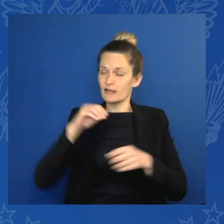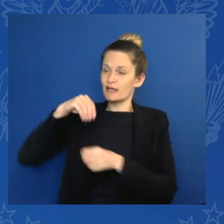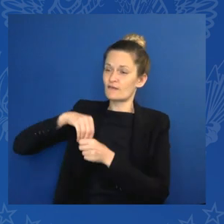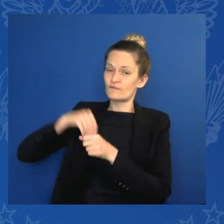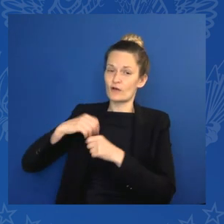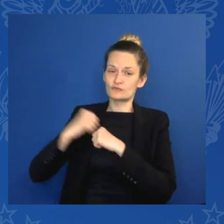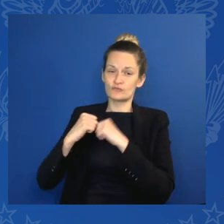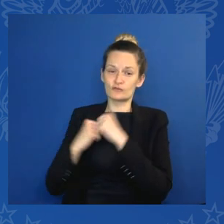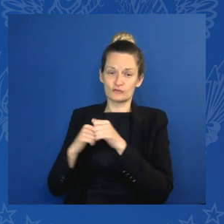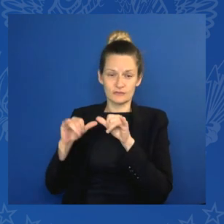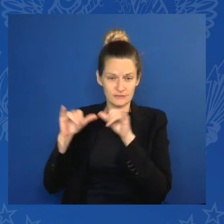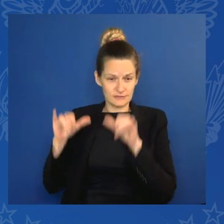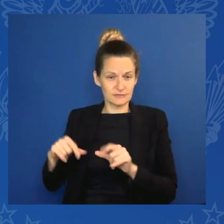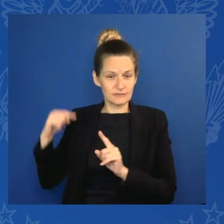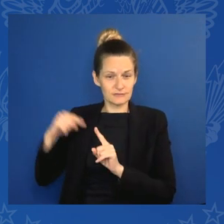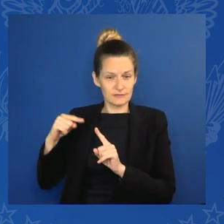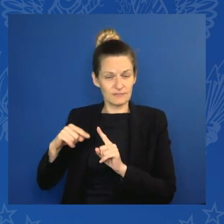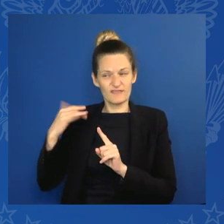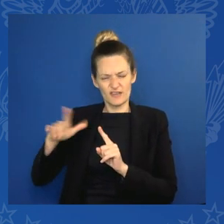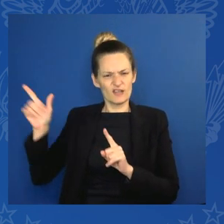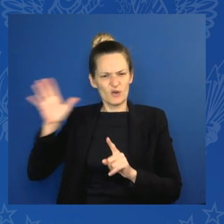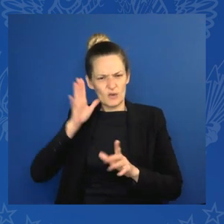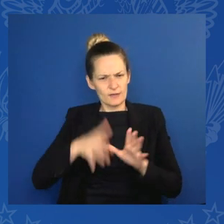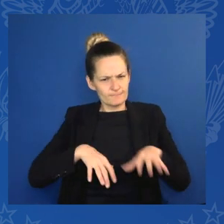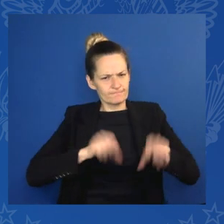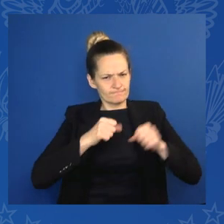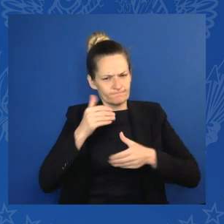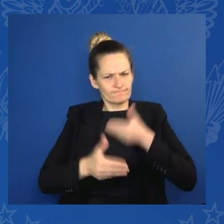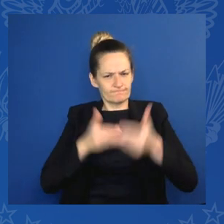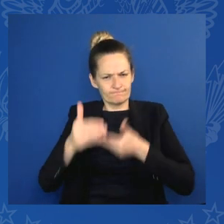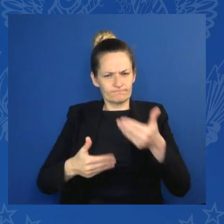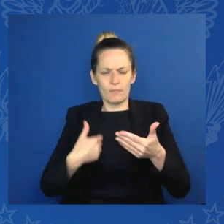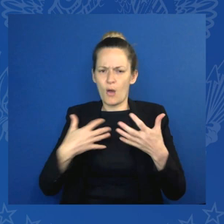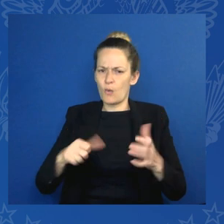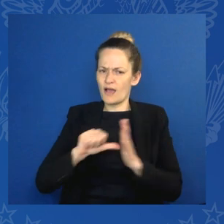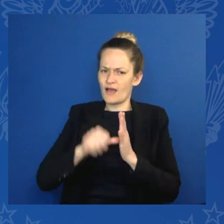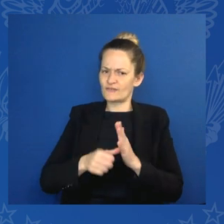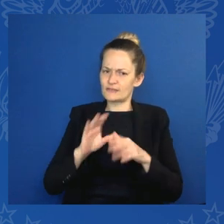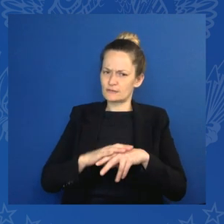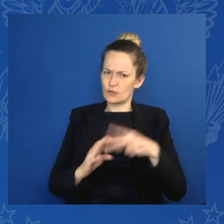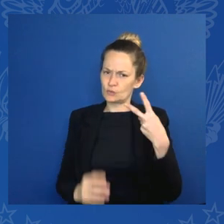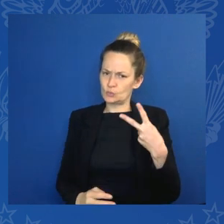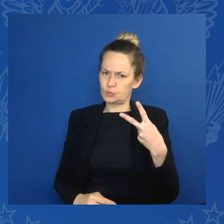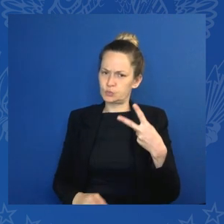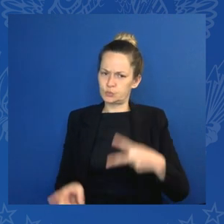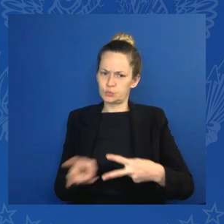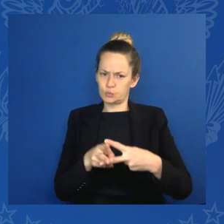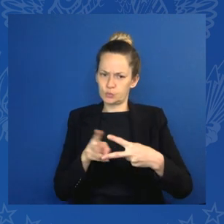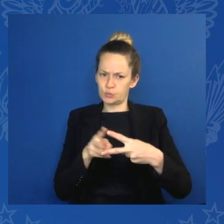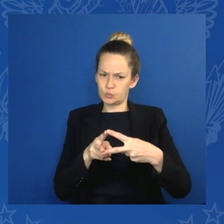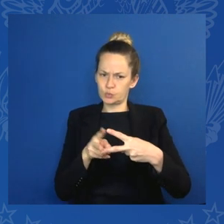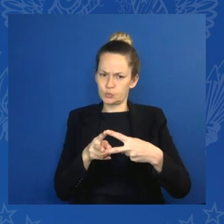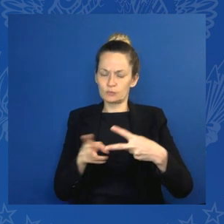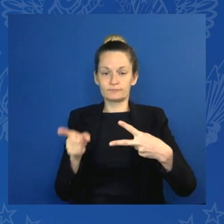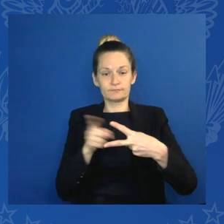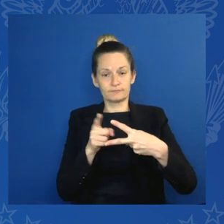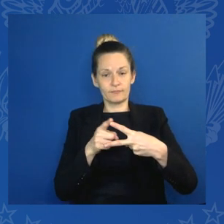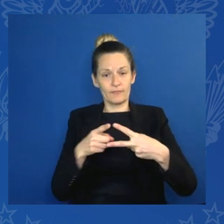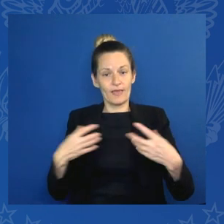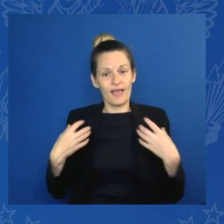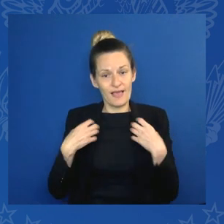want to put more stress. One is energy, and the other one is healthcare. Energy.